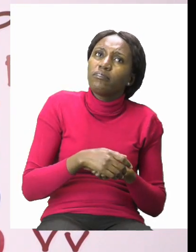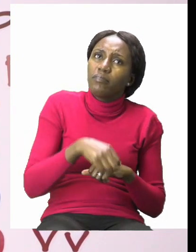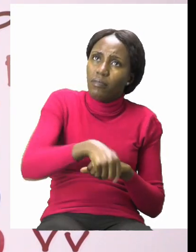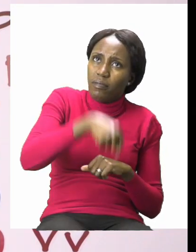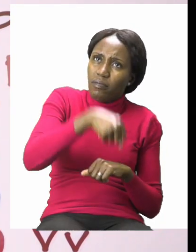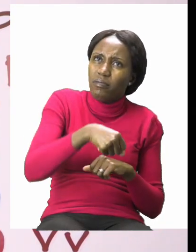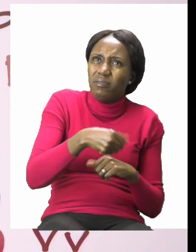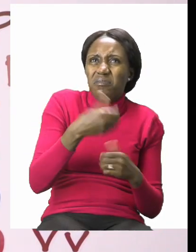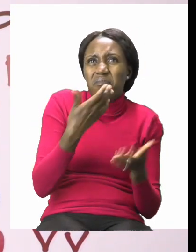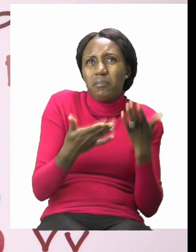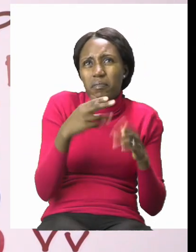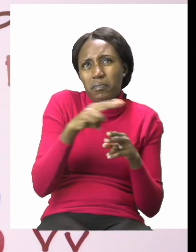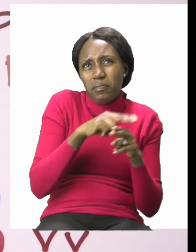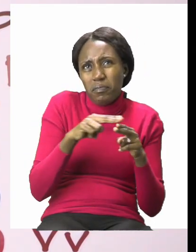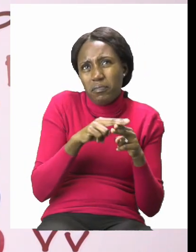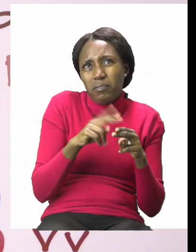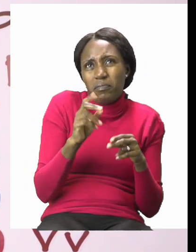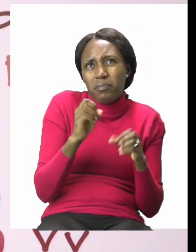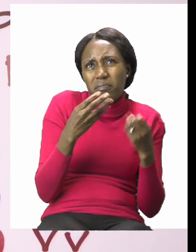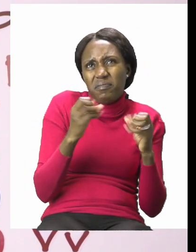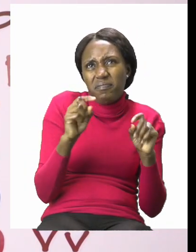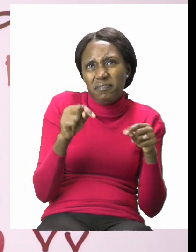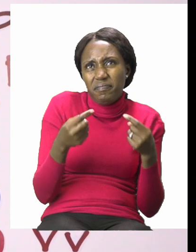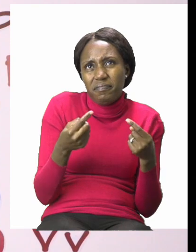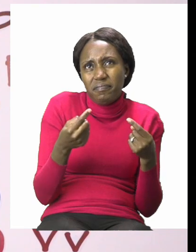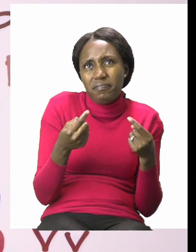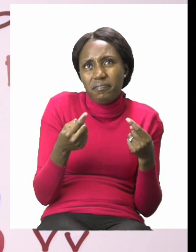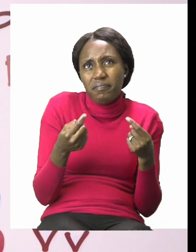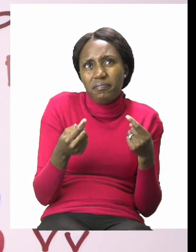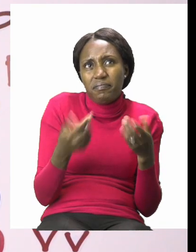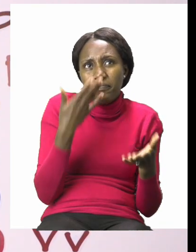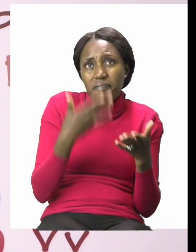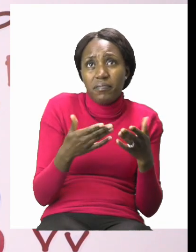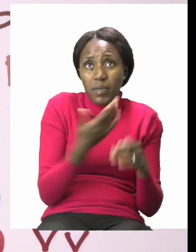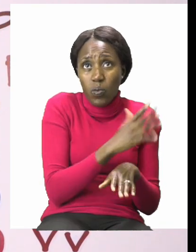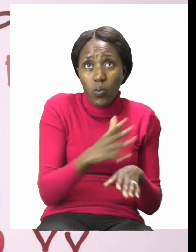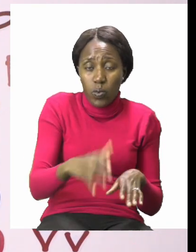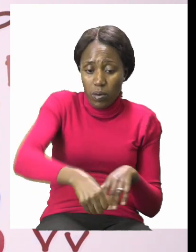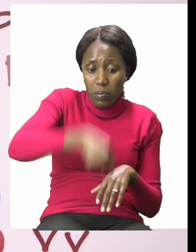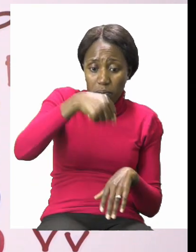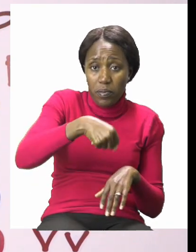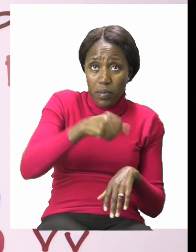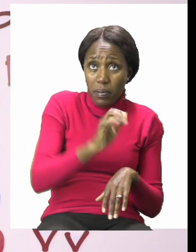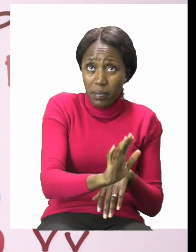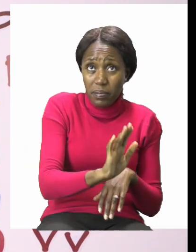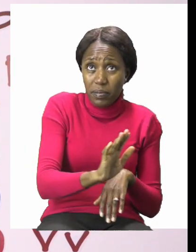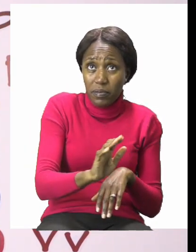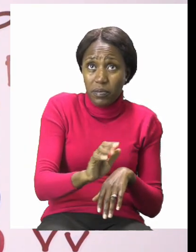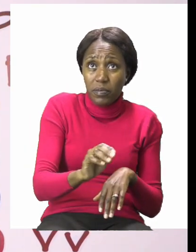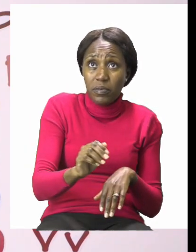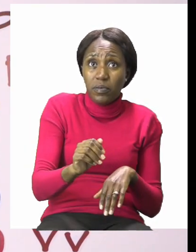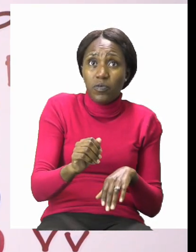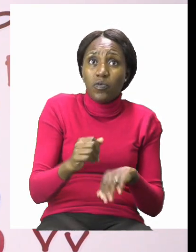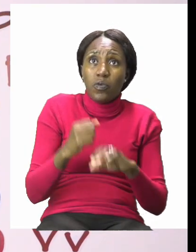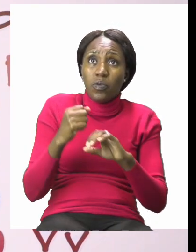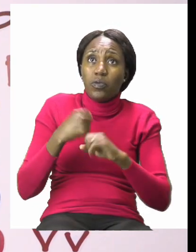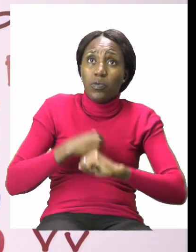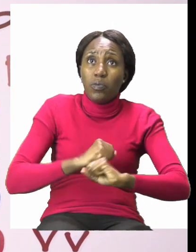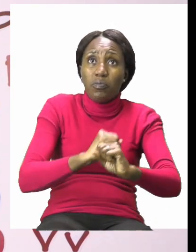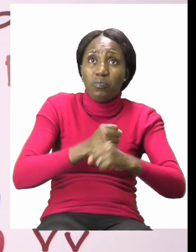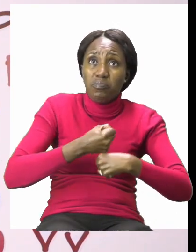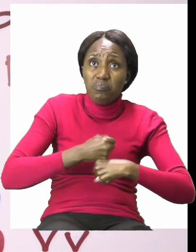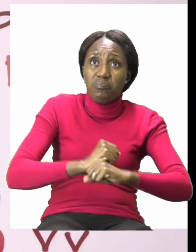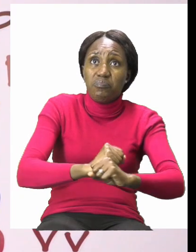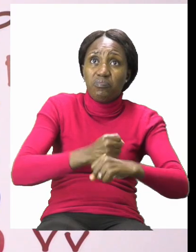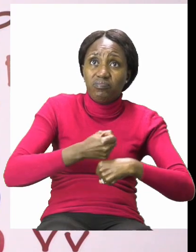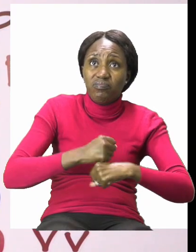can be used for so many different things. It can be used to hold the water that we use for a mop. Every